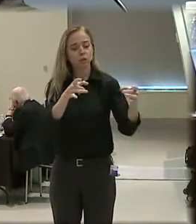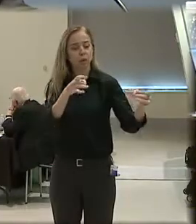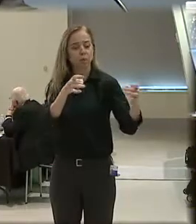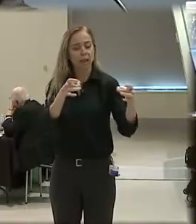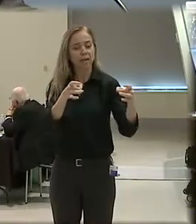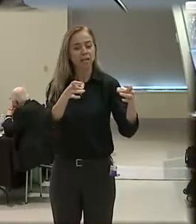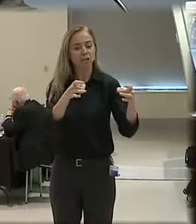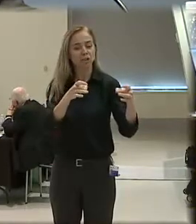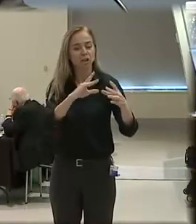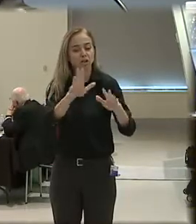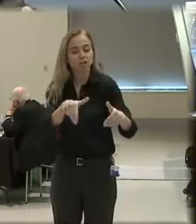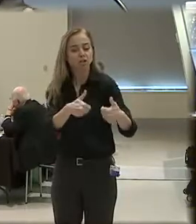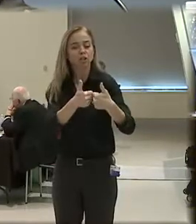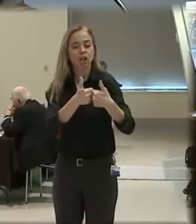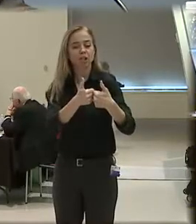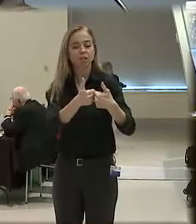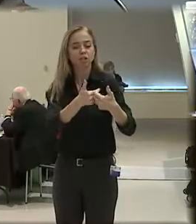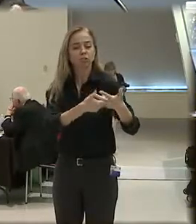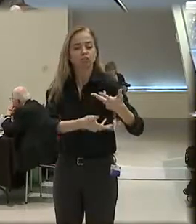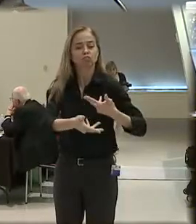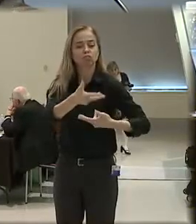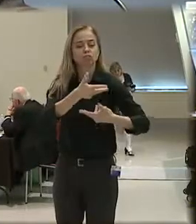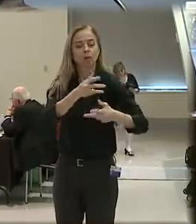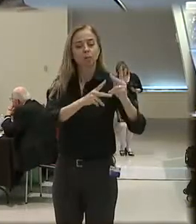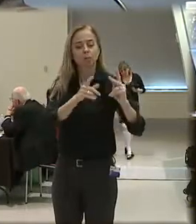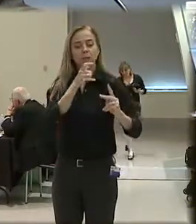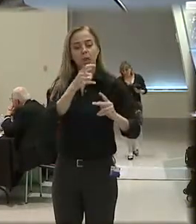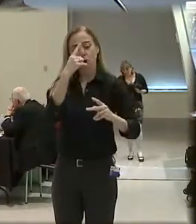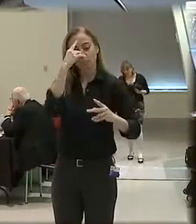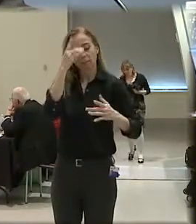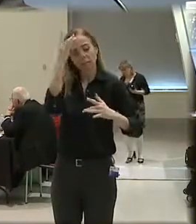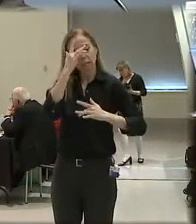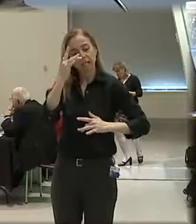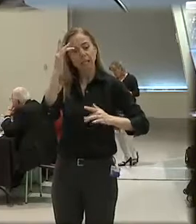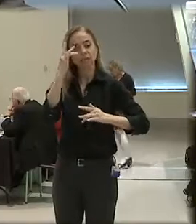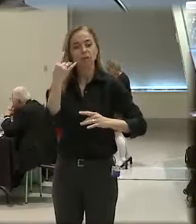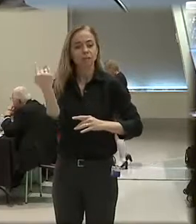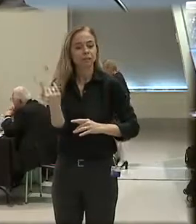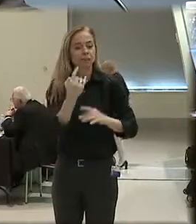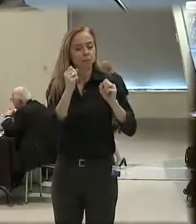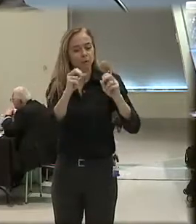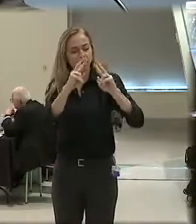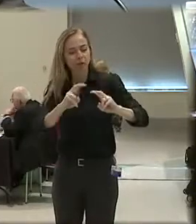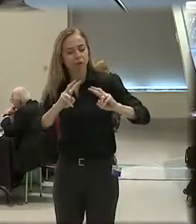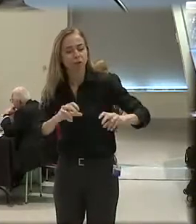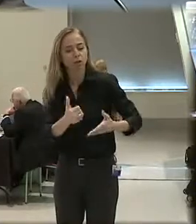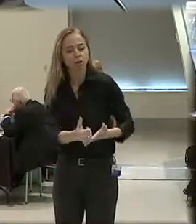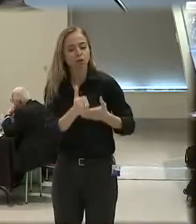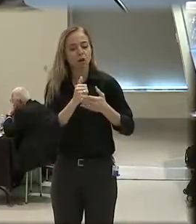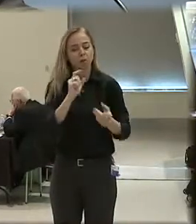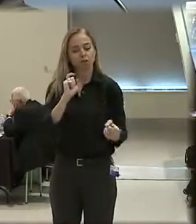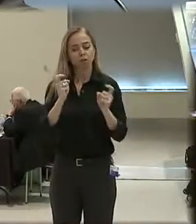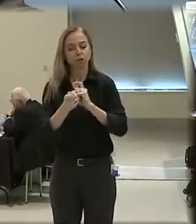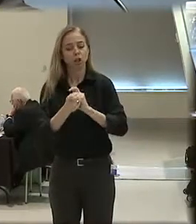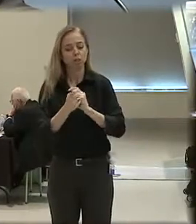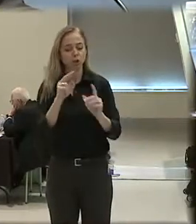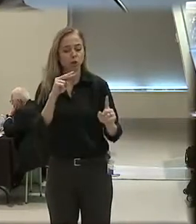challenges of interacting with people with mental illness more effectively, just something that we could look at that might shape our thinking on that.